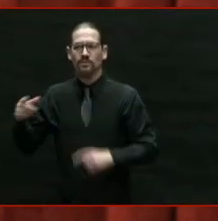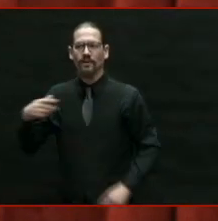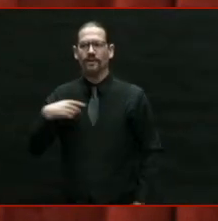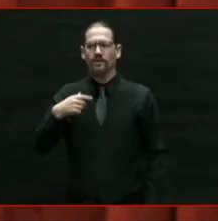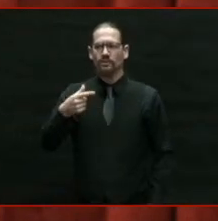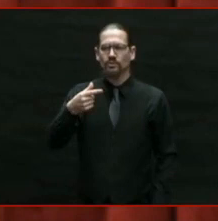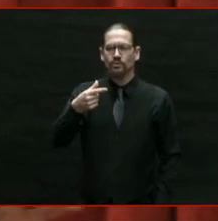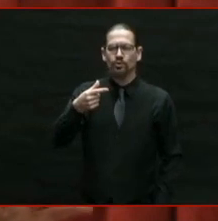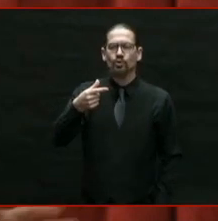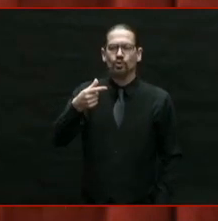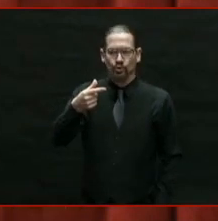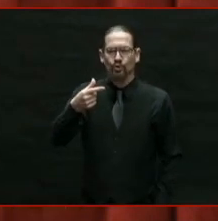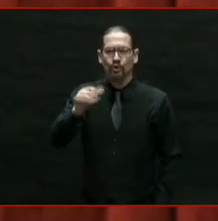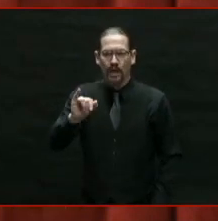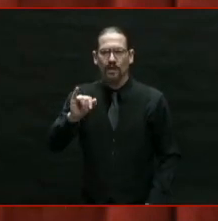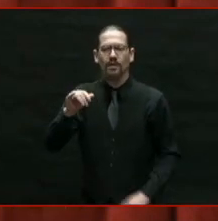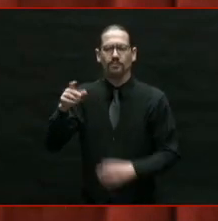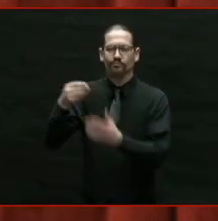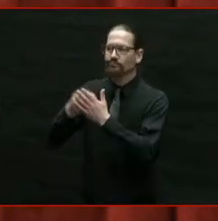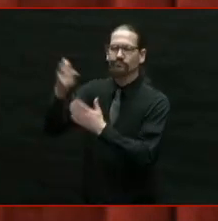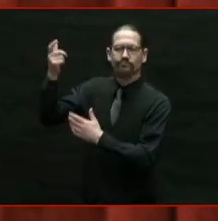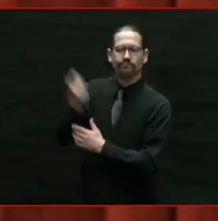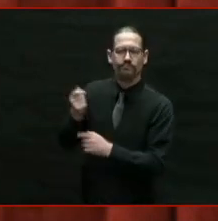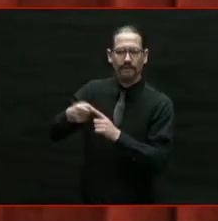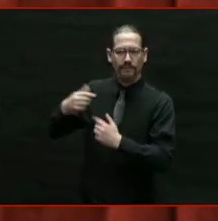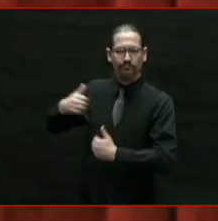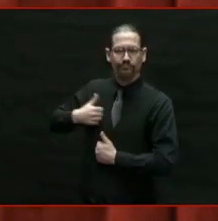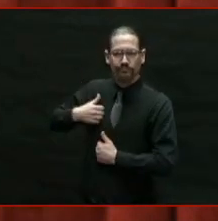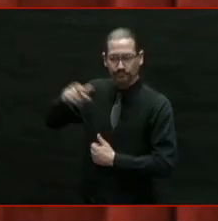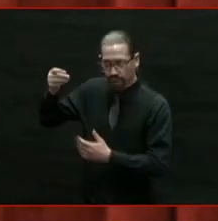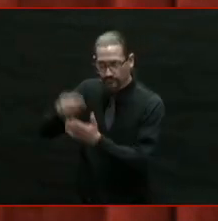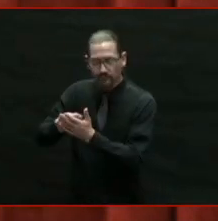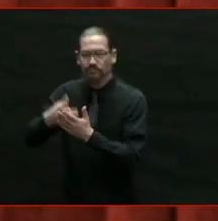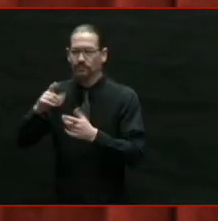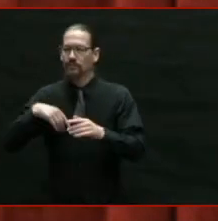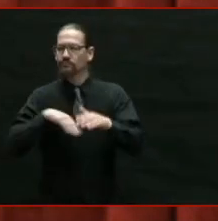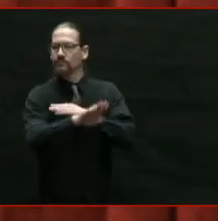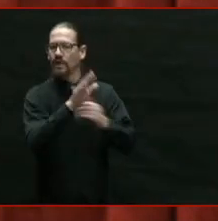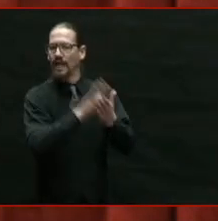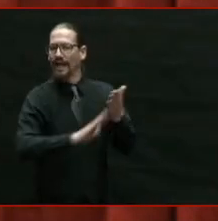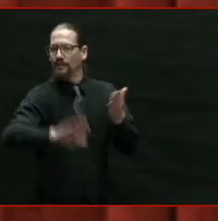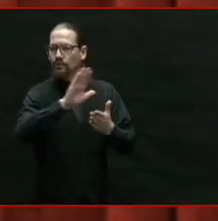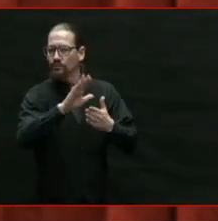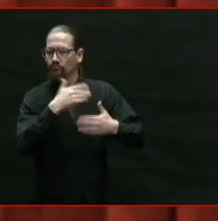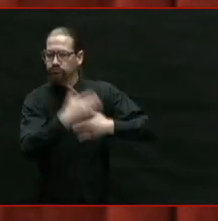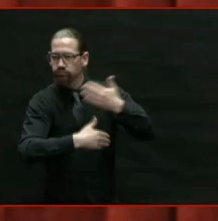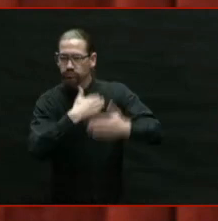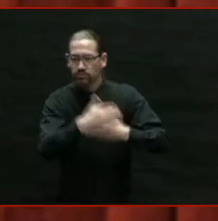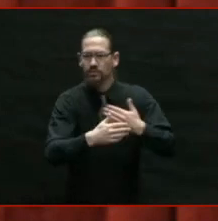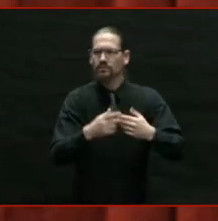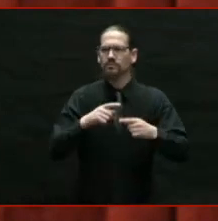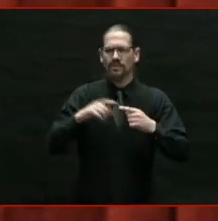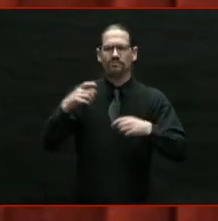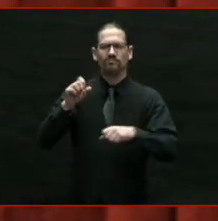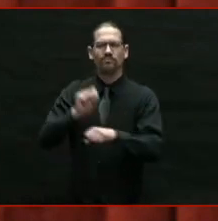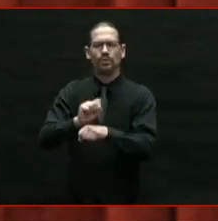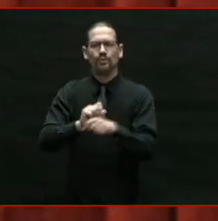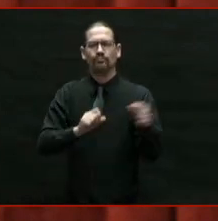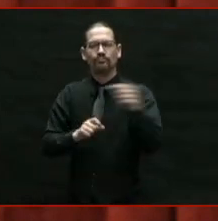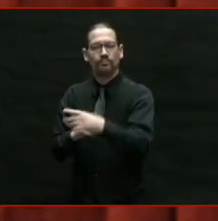was able to support his family with a good job in manufacturing. but all the while